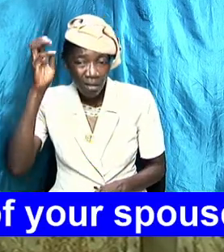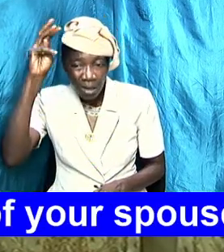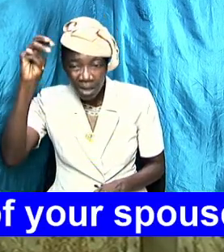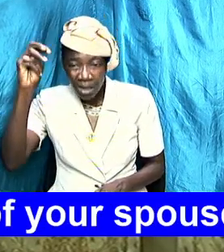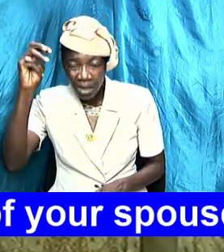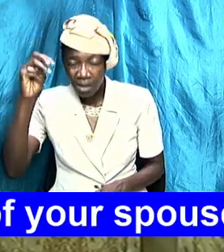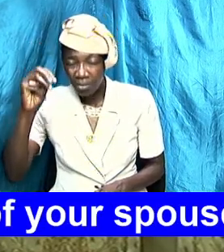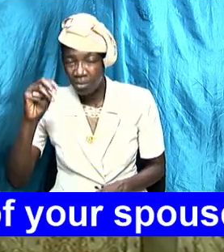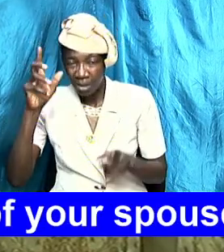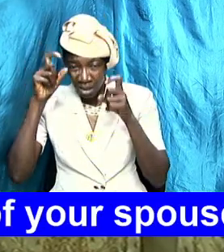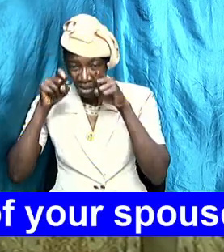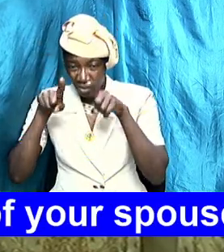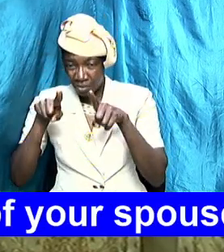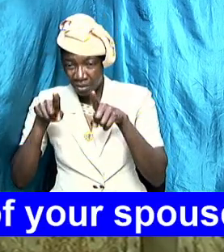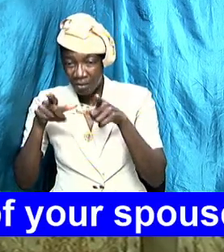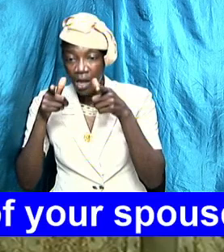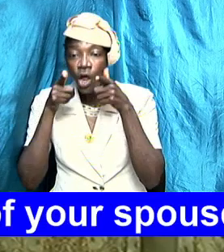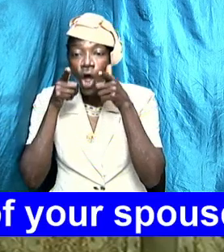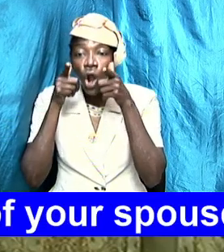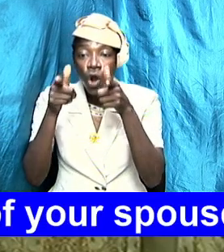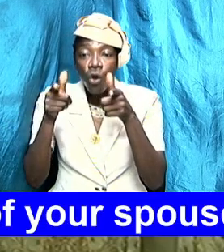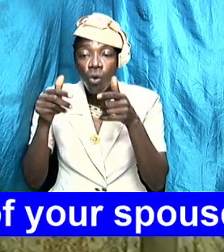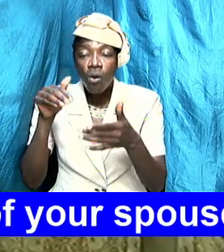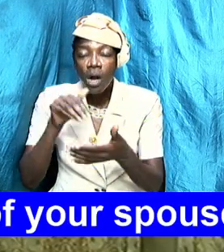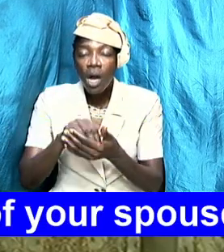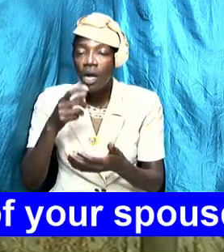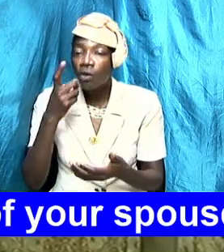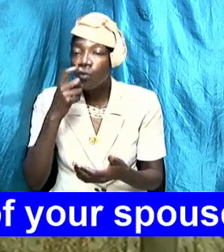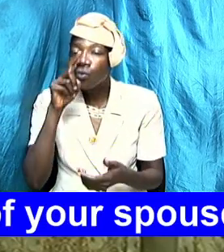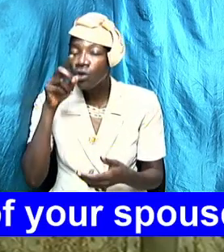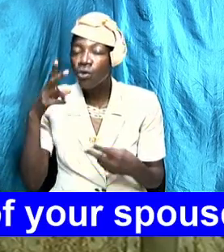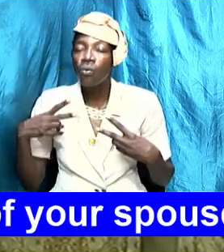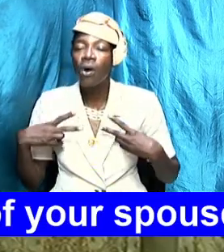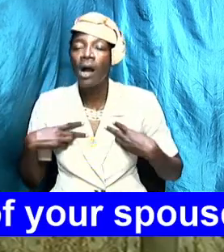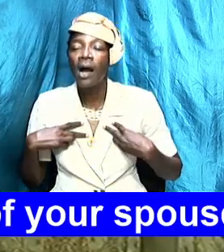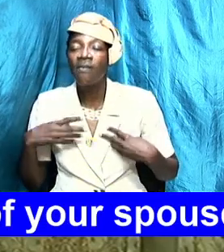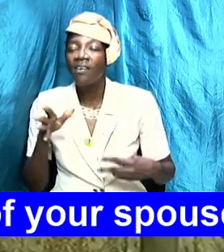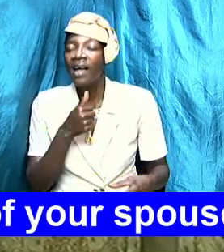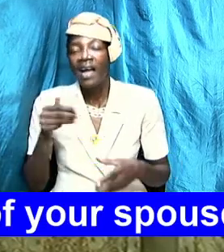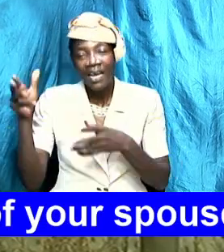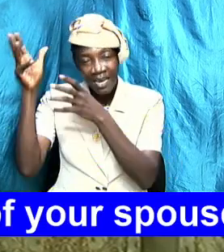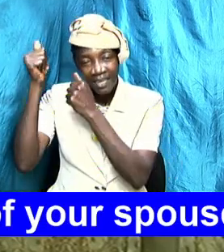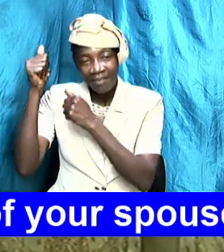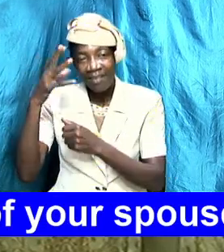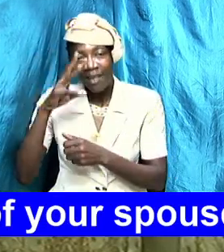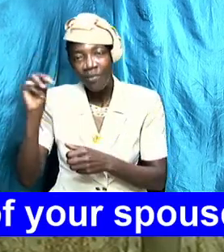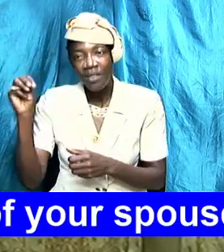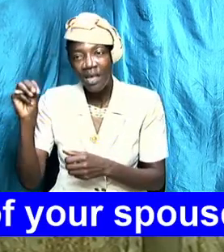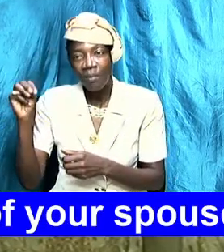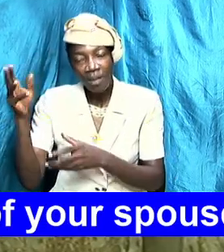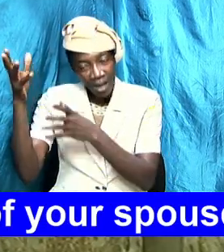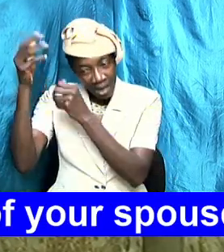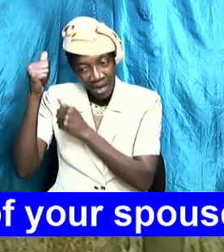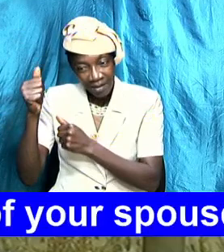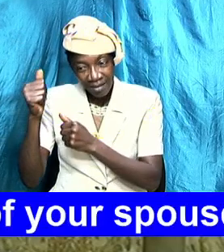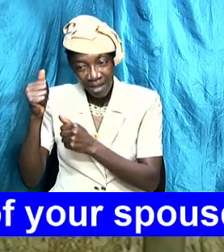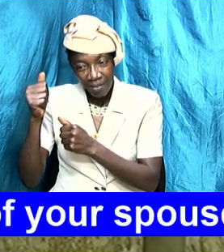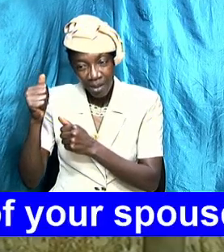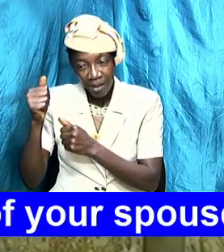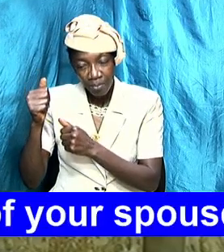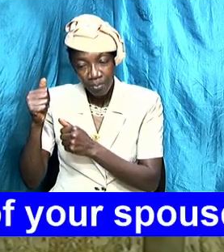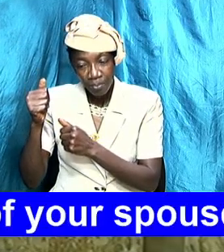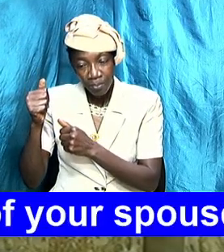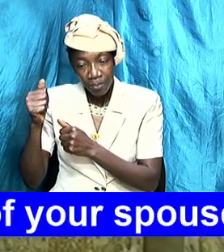look at who you have and accept them accept their physical